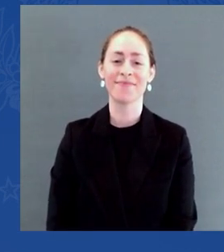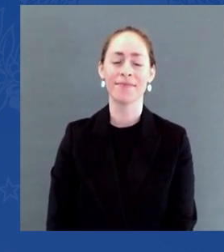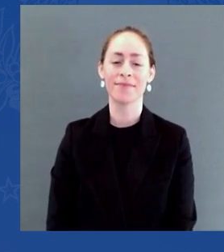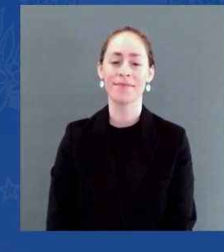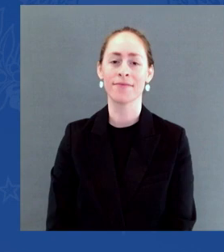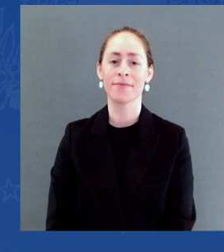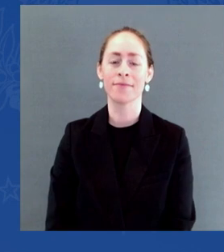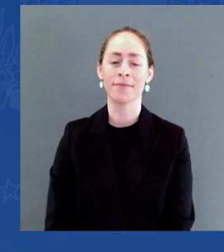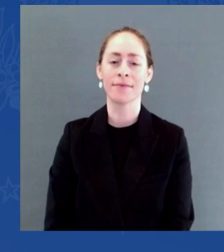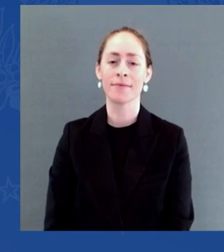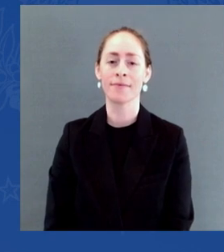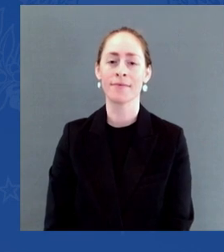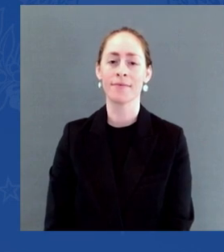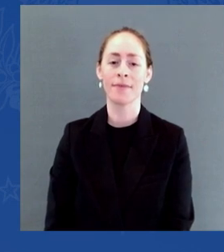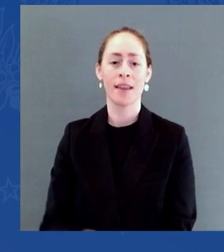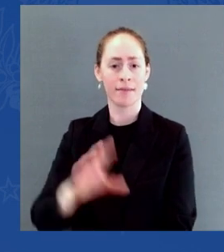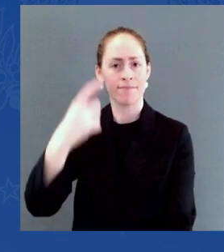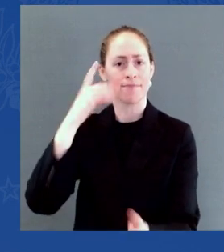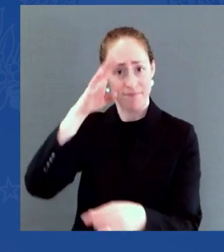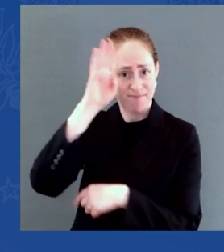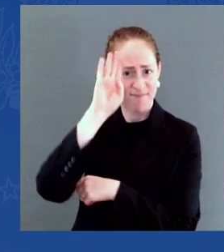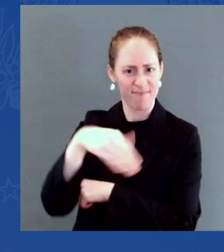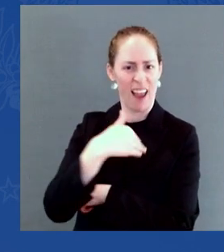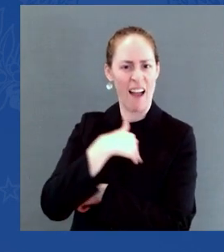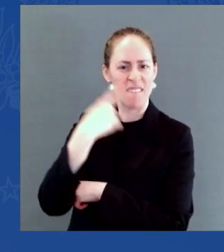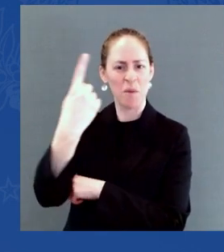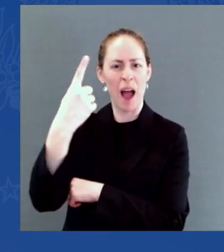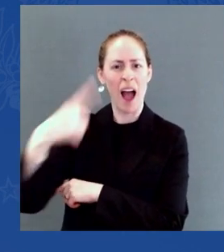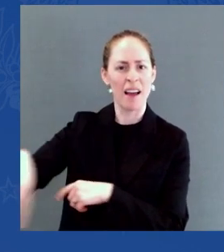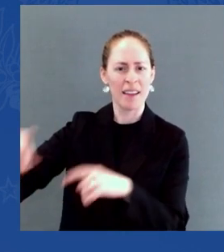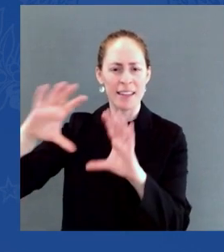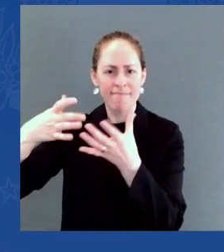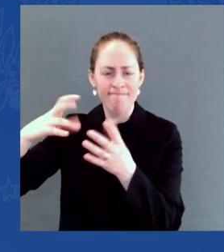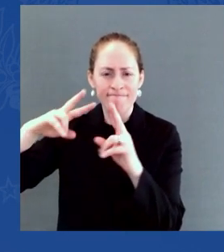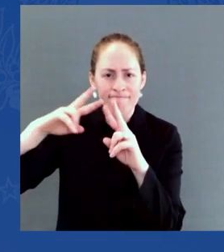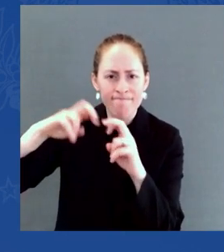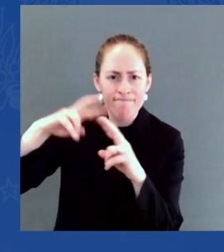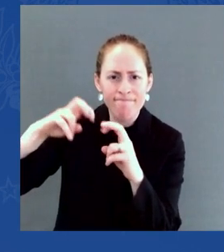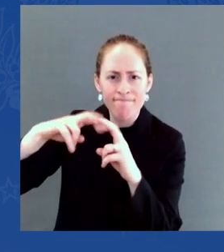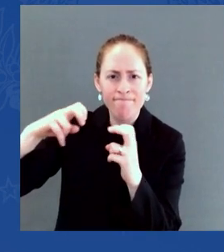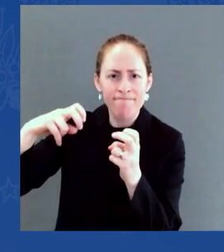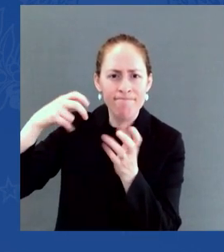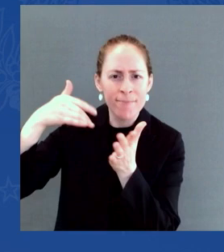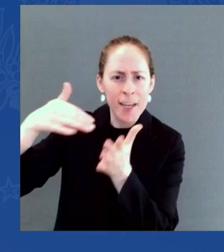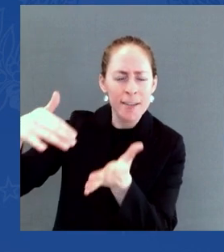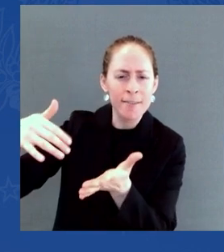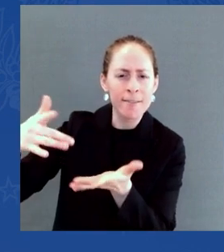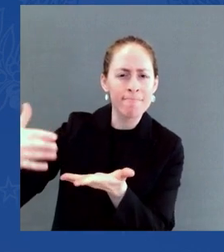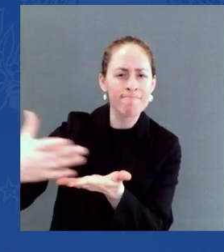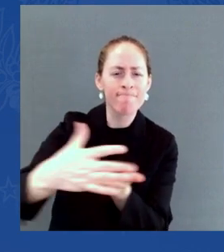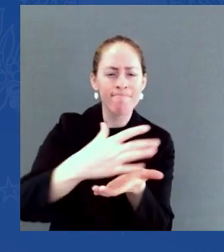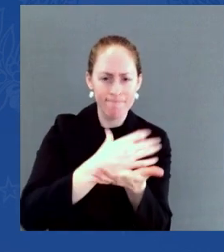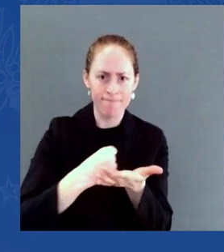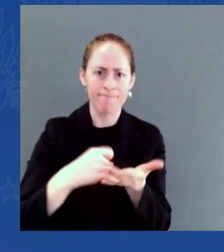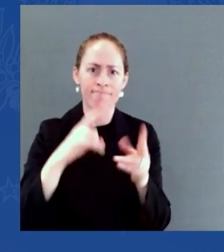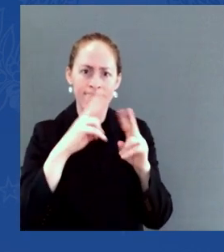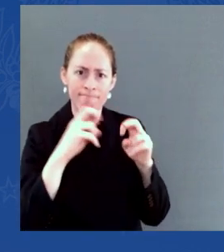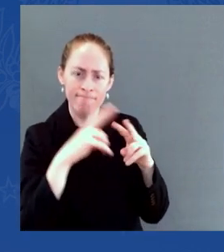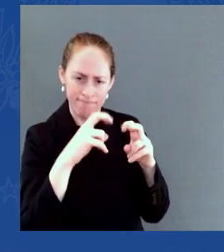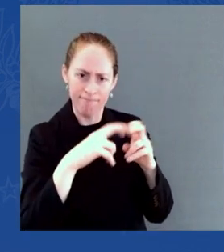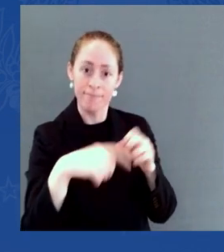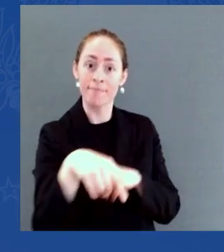with four kids, or excuse me, to the typical family of four with two kids. Seventeen Nobel